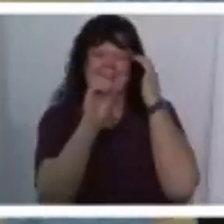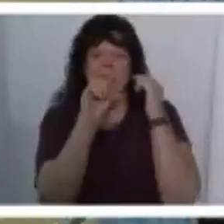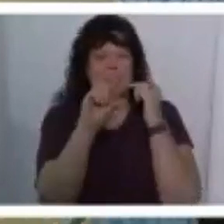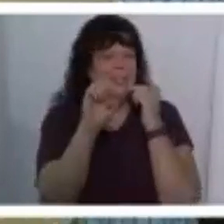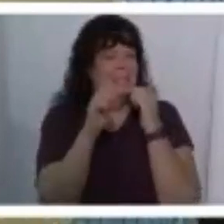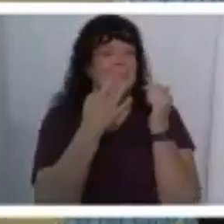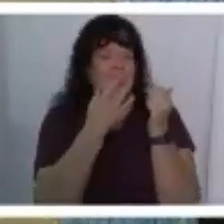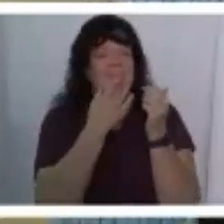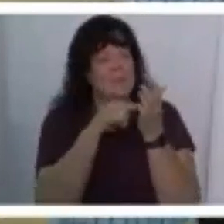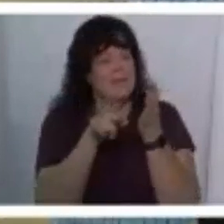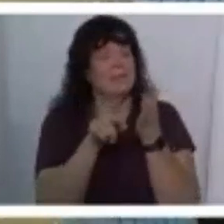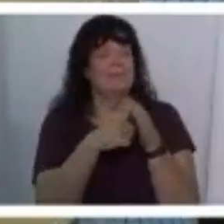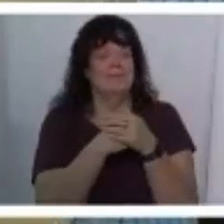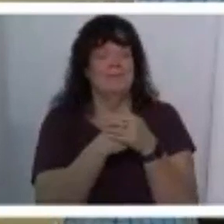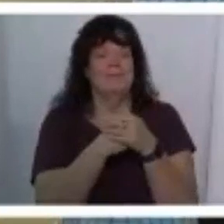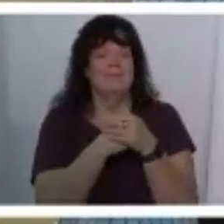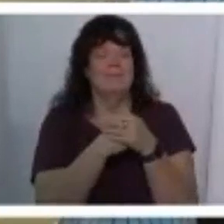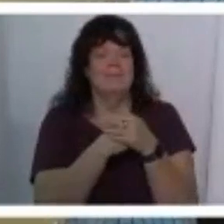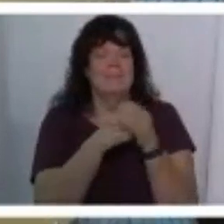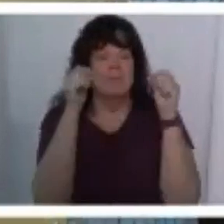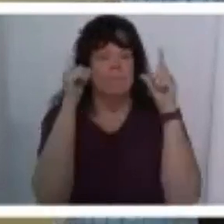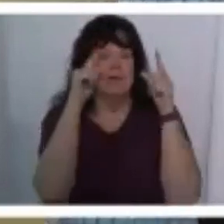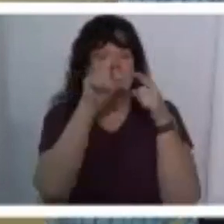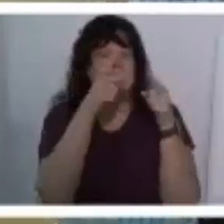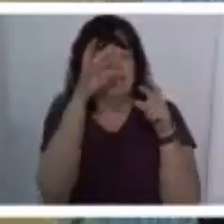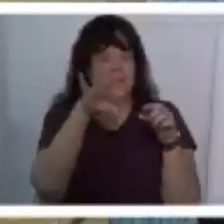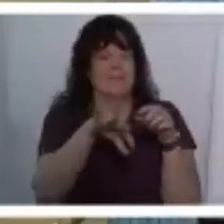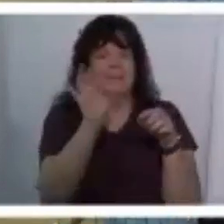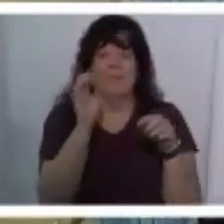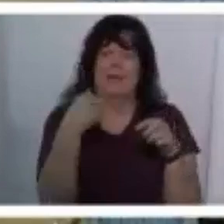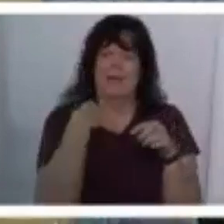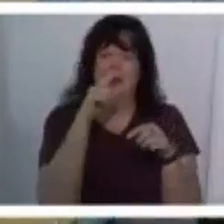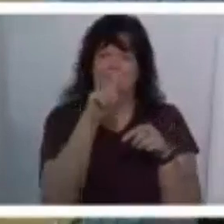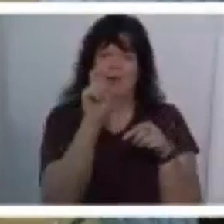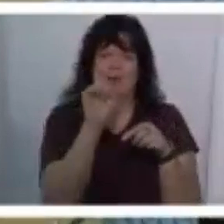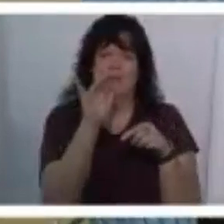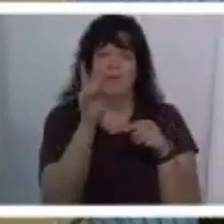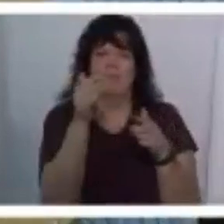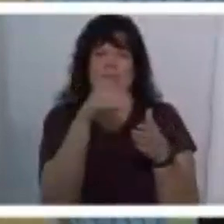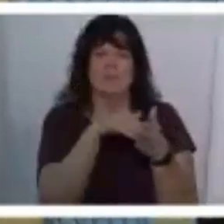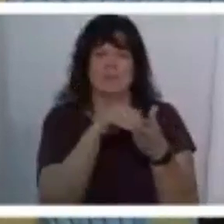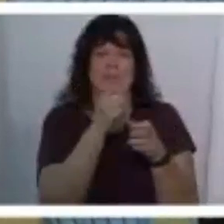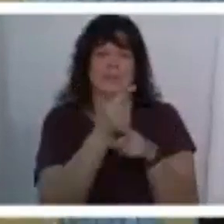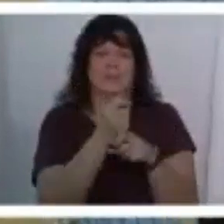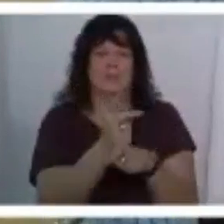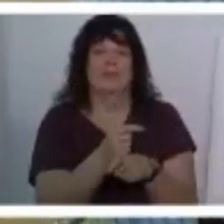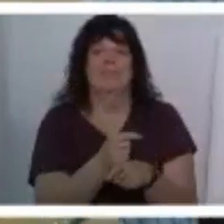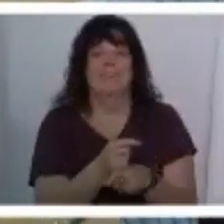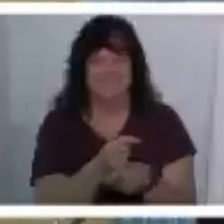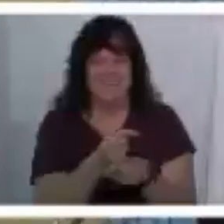um i was surprised when i discovered that we had a 125 000 a year og e bill